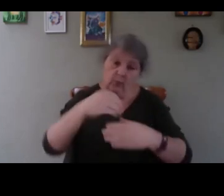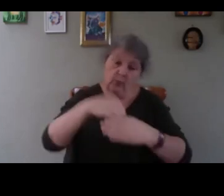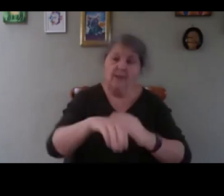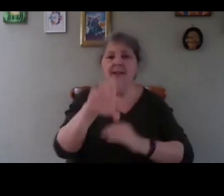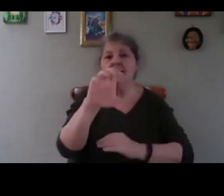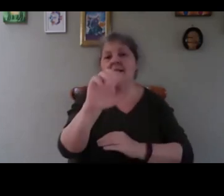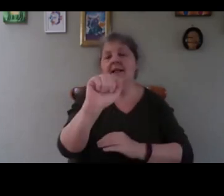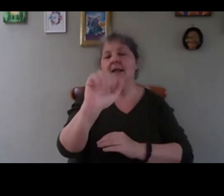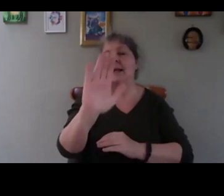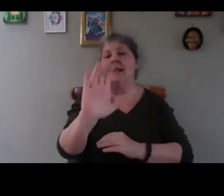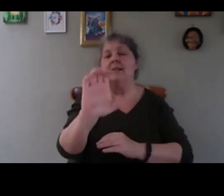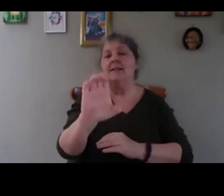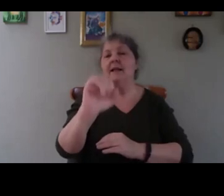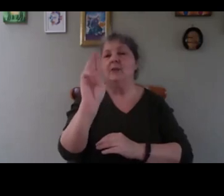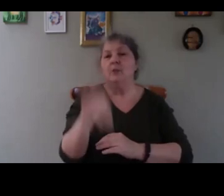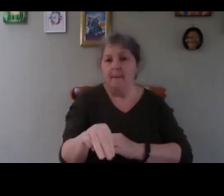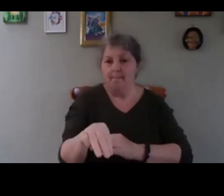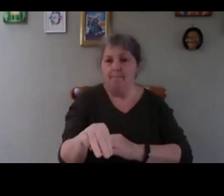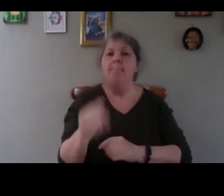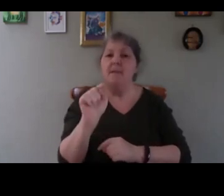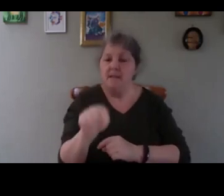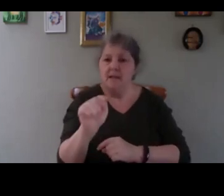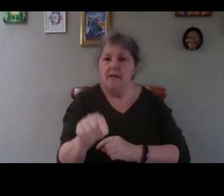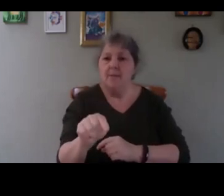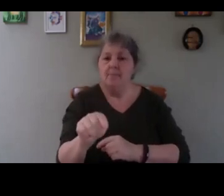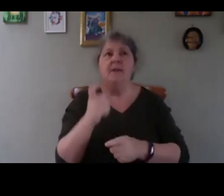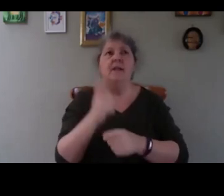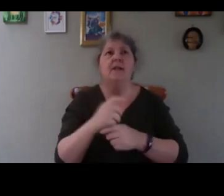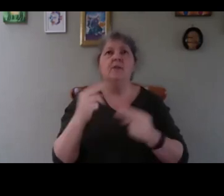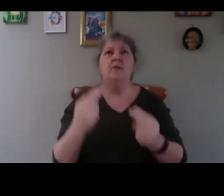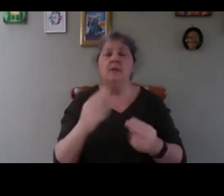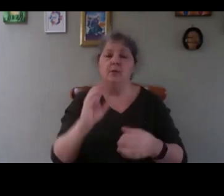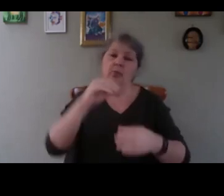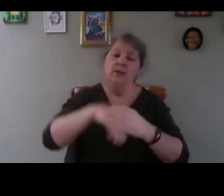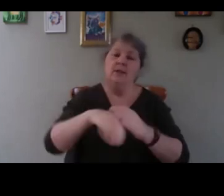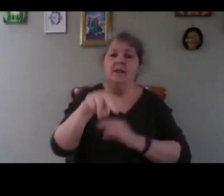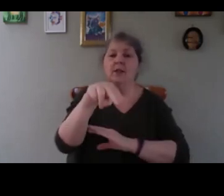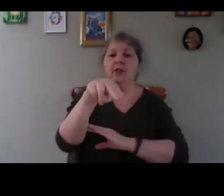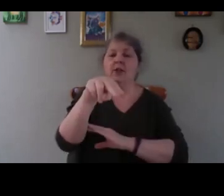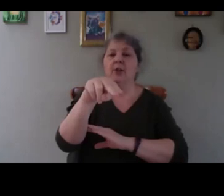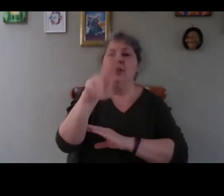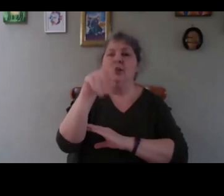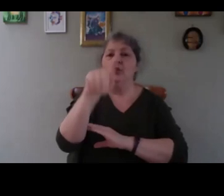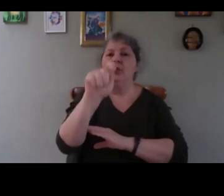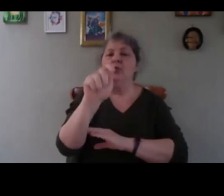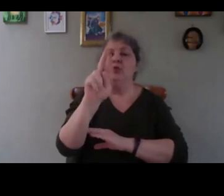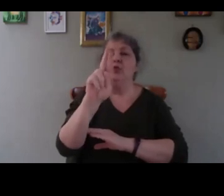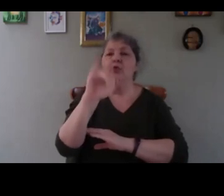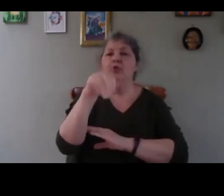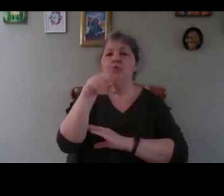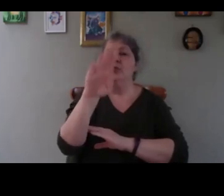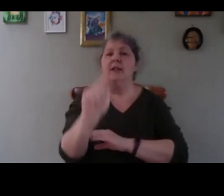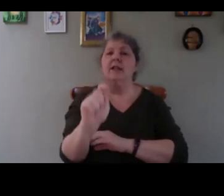is no the pH is too acidic and then you need to put nutrients because there is no nutrients in peat moth